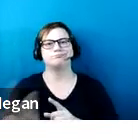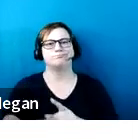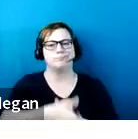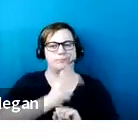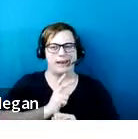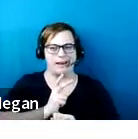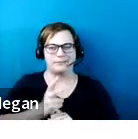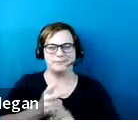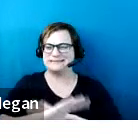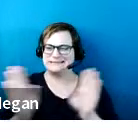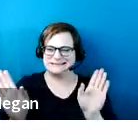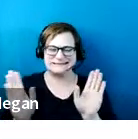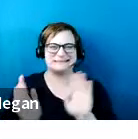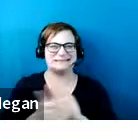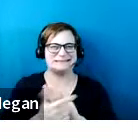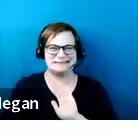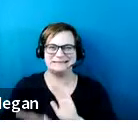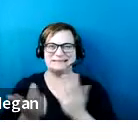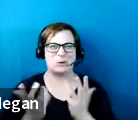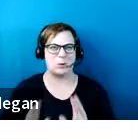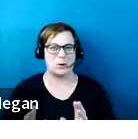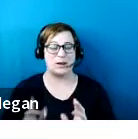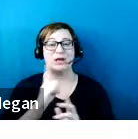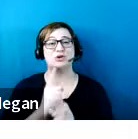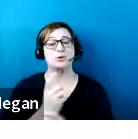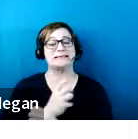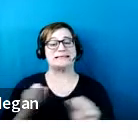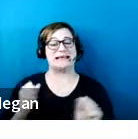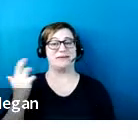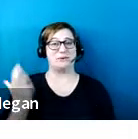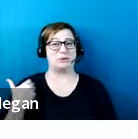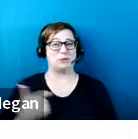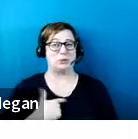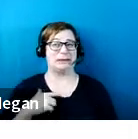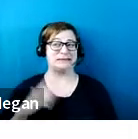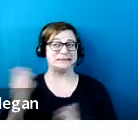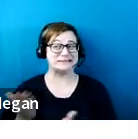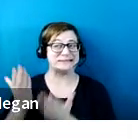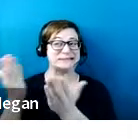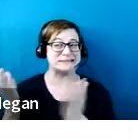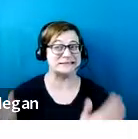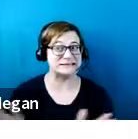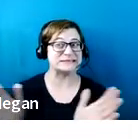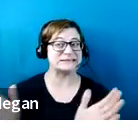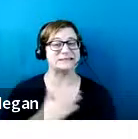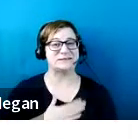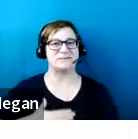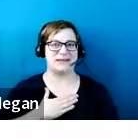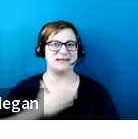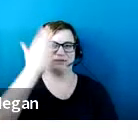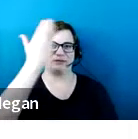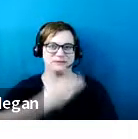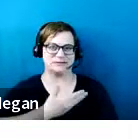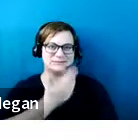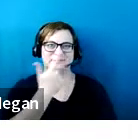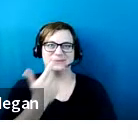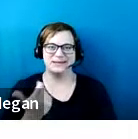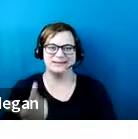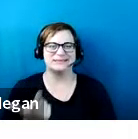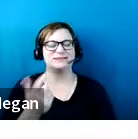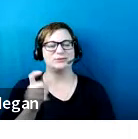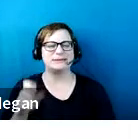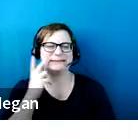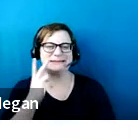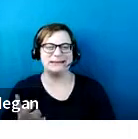we really, for safety reasons, encourage it to be in front. You can see in this image here that each of these access